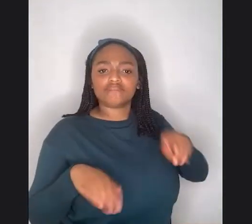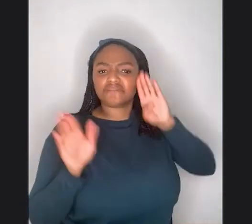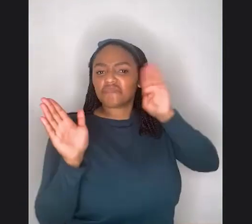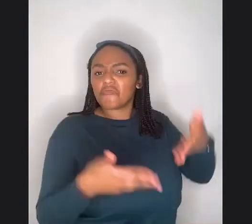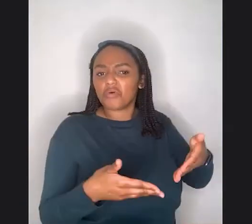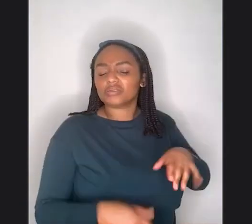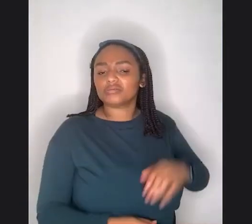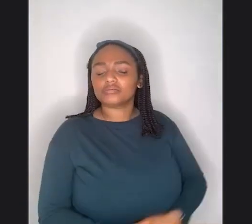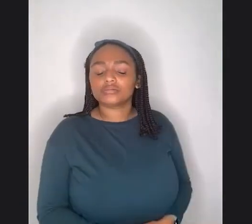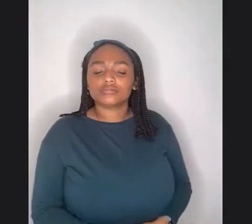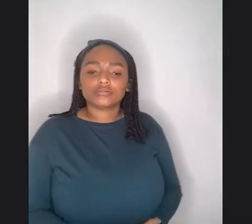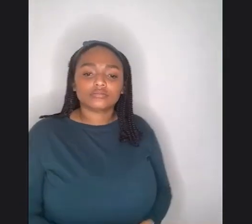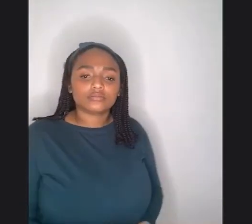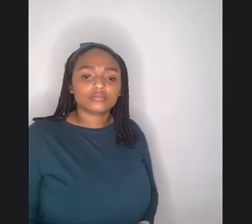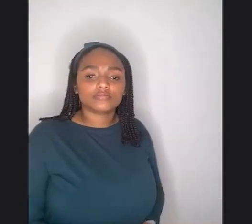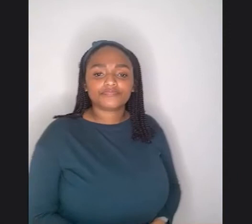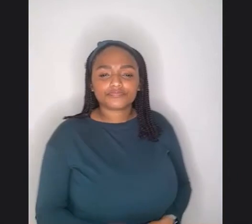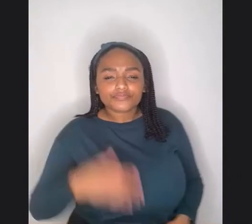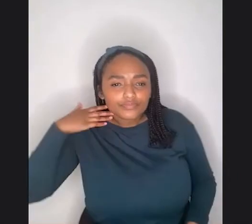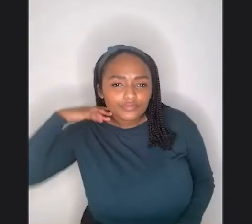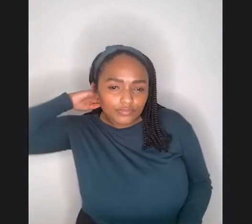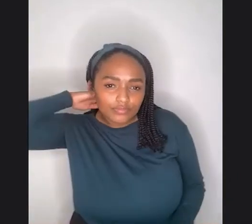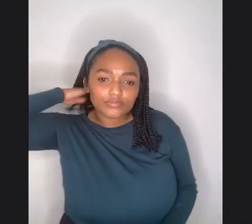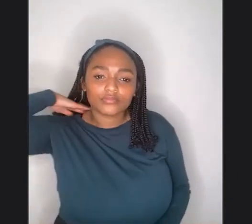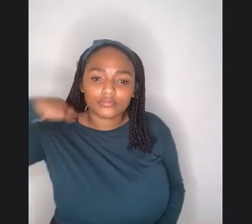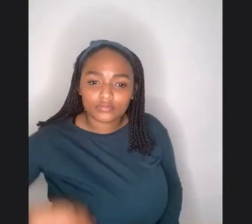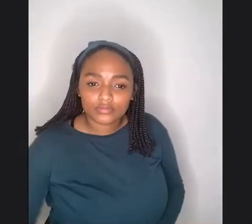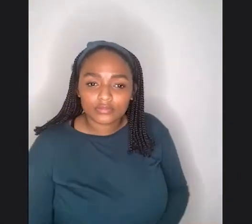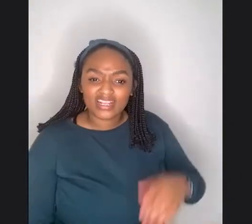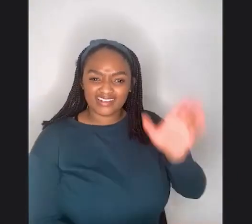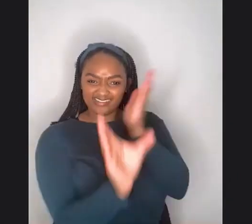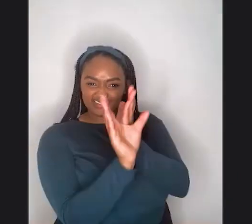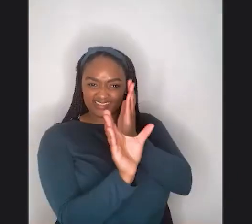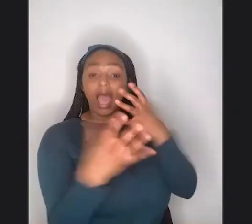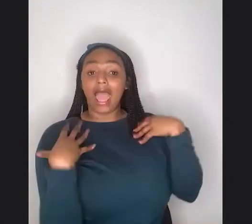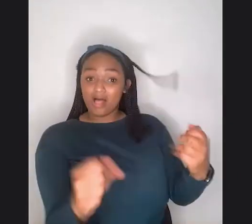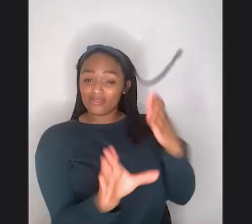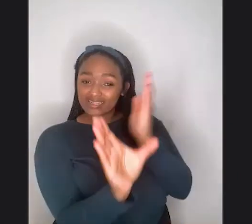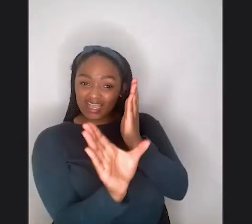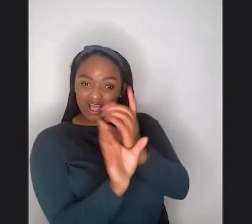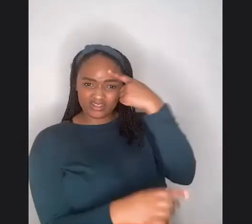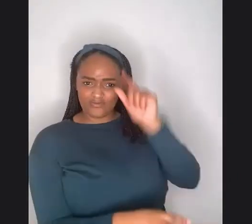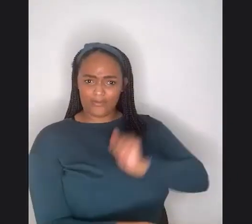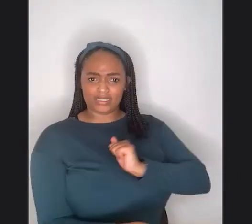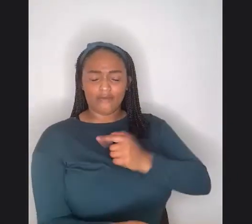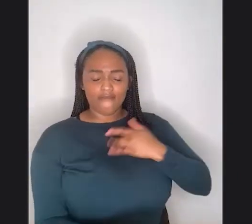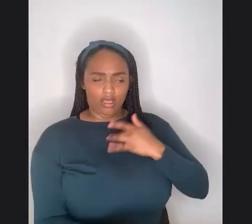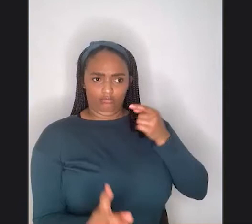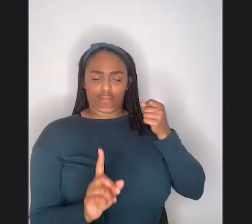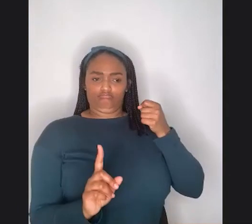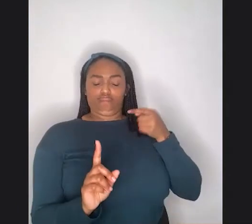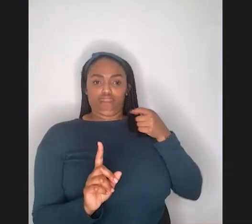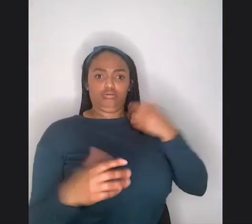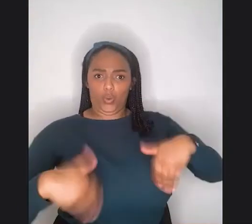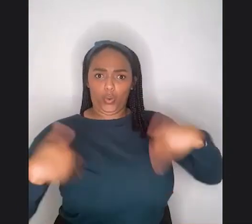just like one of those really triggering subjects for me in uni. And, um, it was really interesting, uh, later